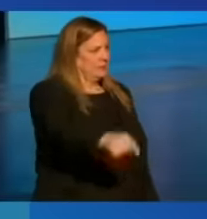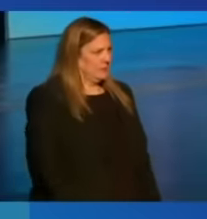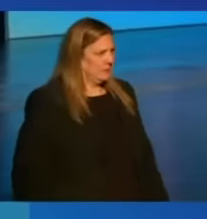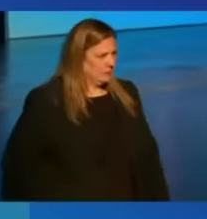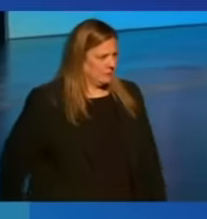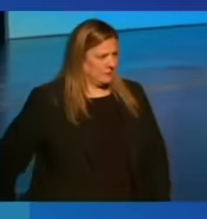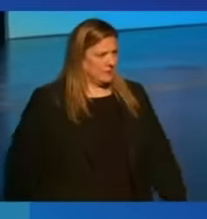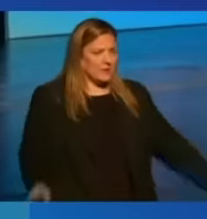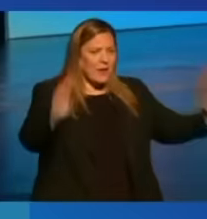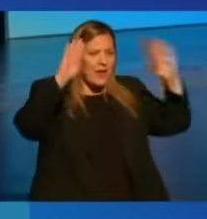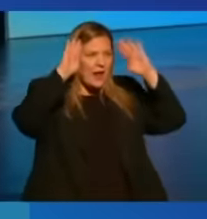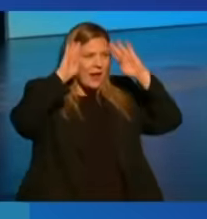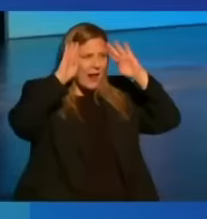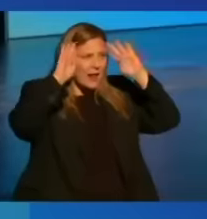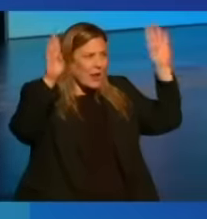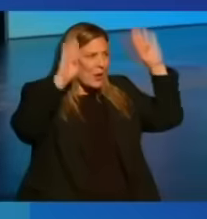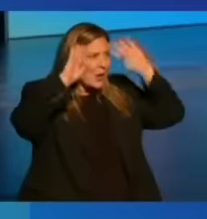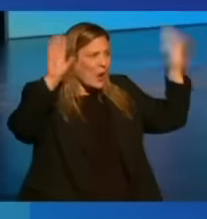Hello, Chicago.